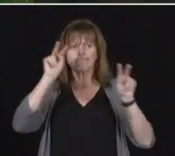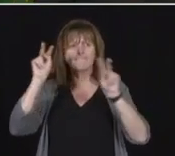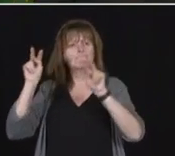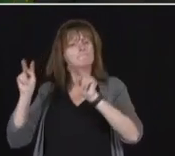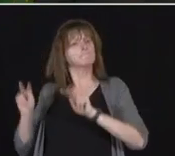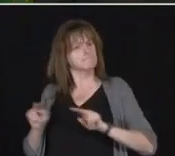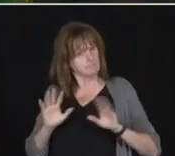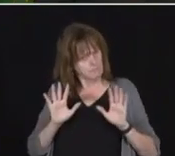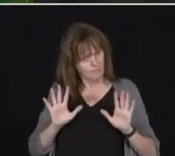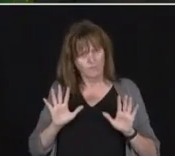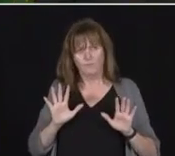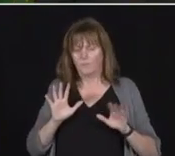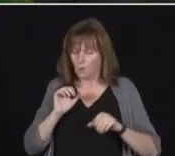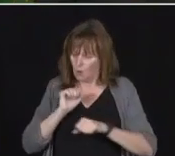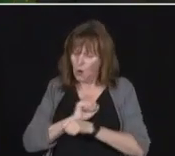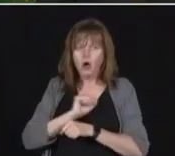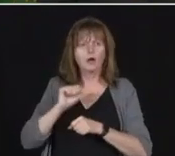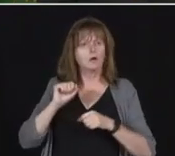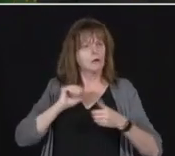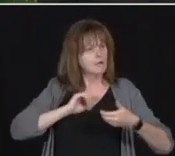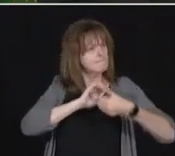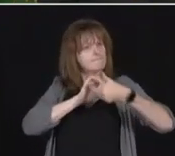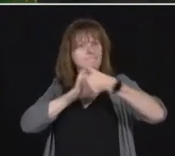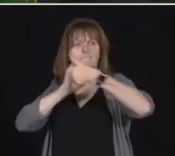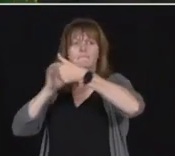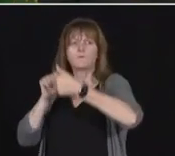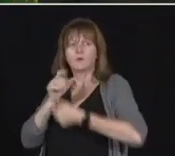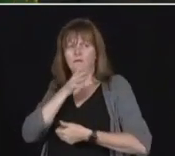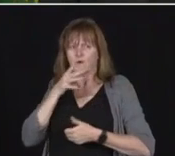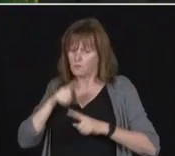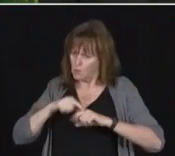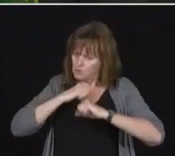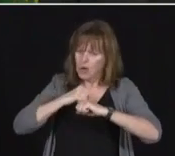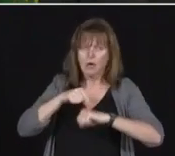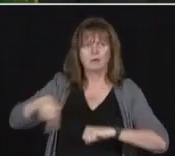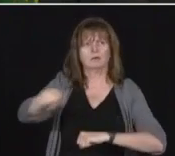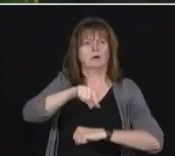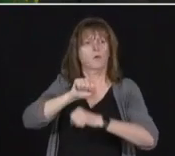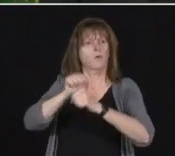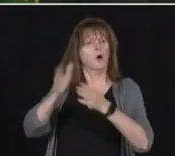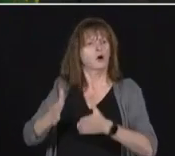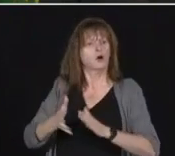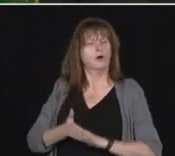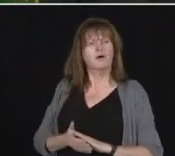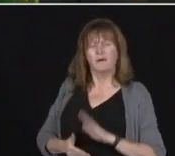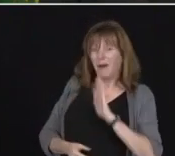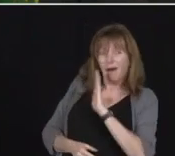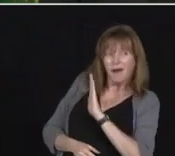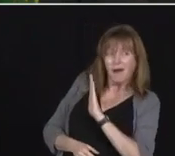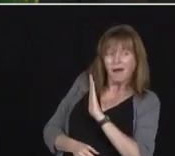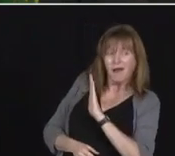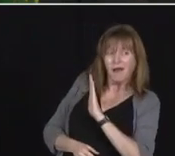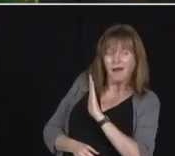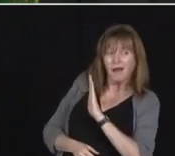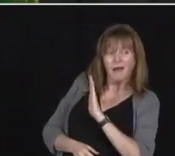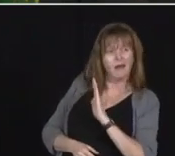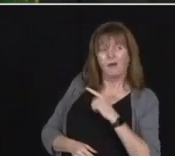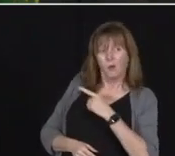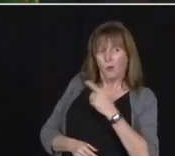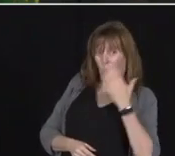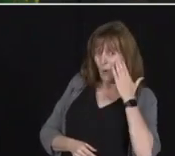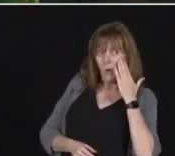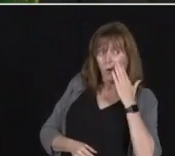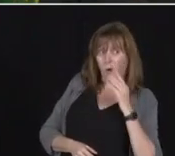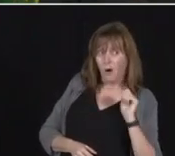And And we're going working hard with the farmers to protect the workers. But are you aware, do all the workers currently